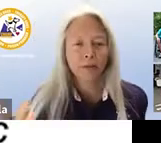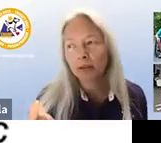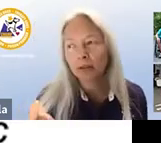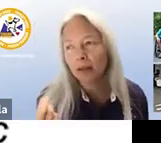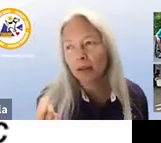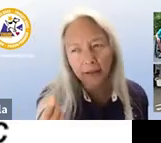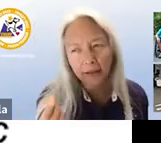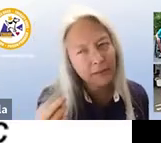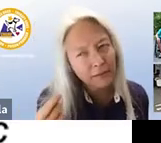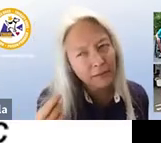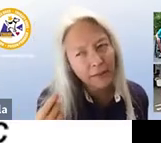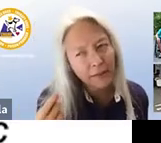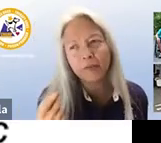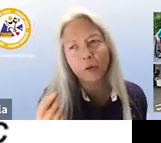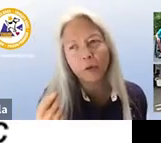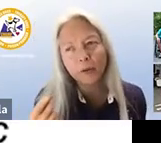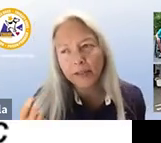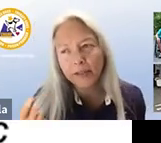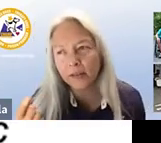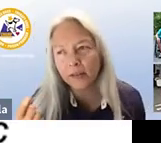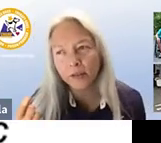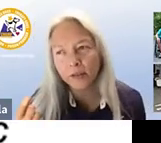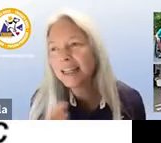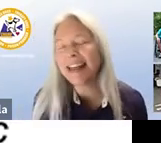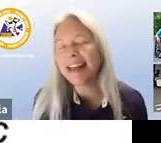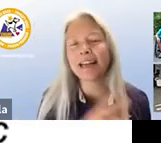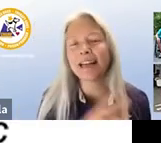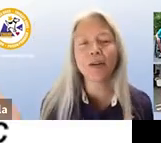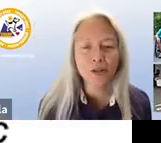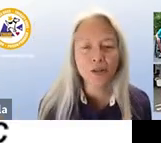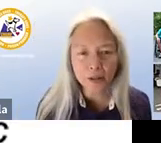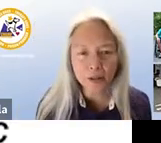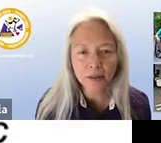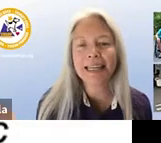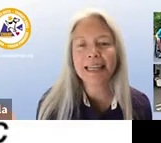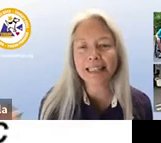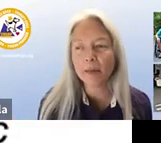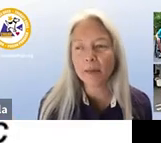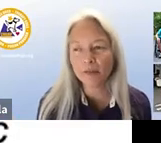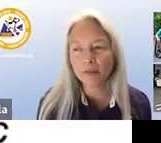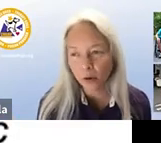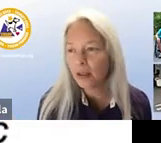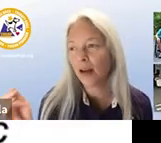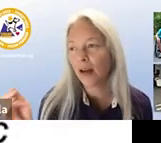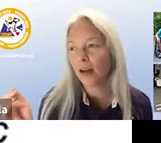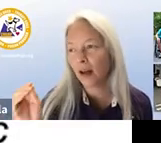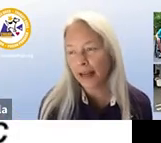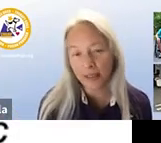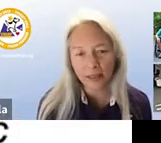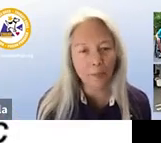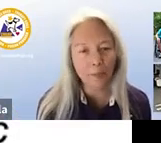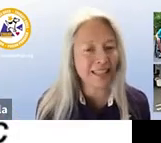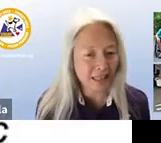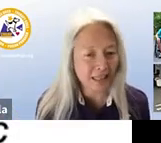there are i think maybe four places at the zoo an entire zoo is open except for uh